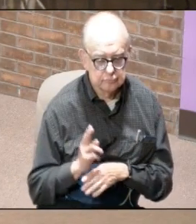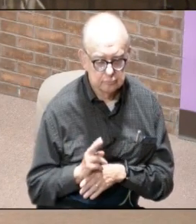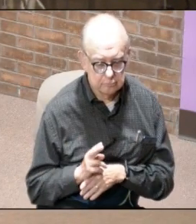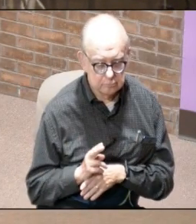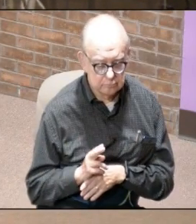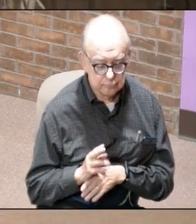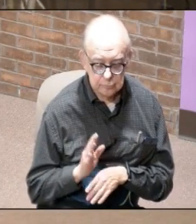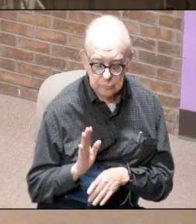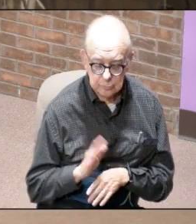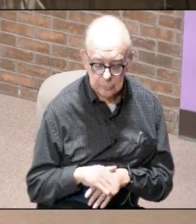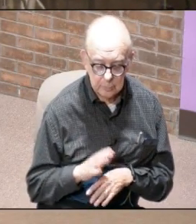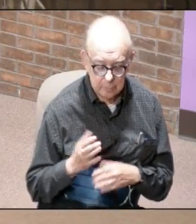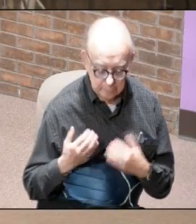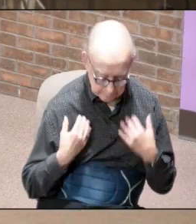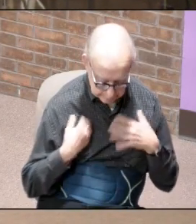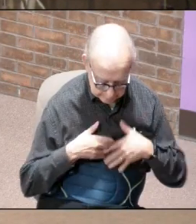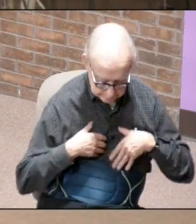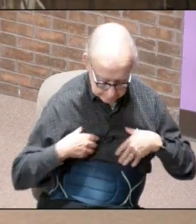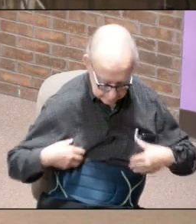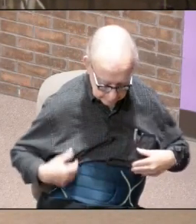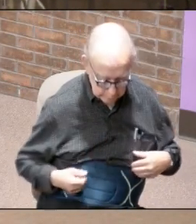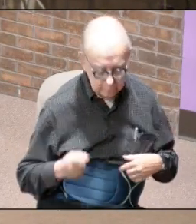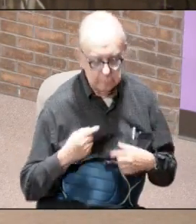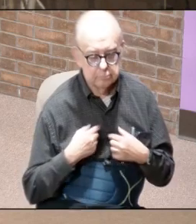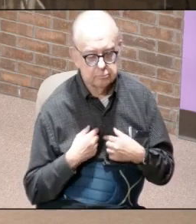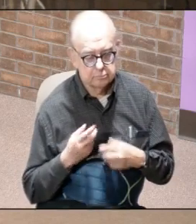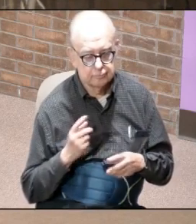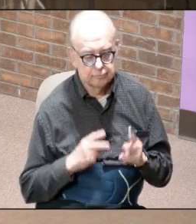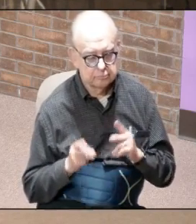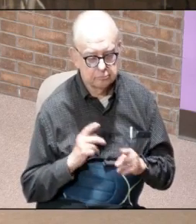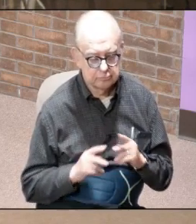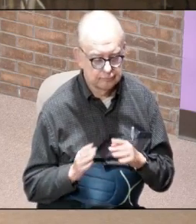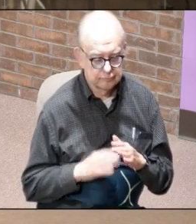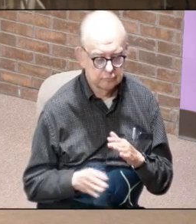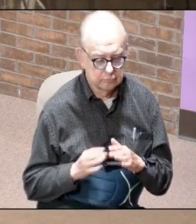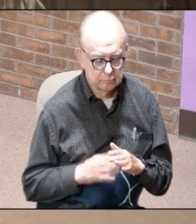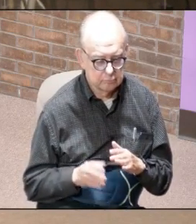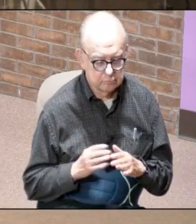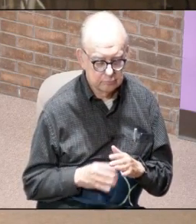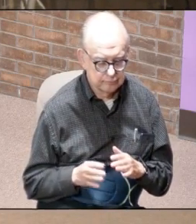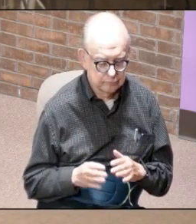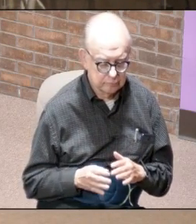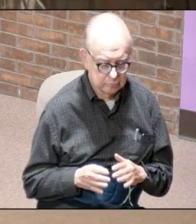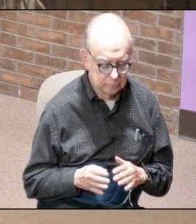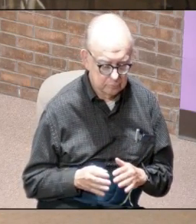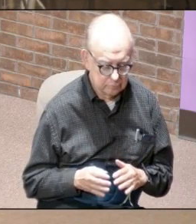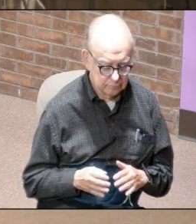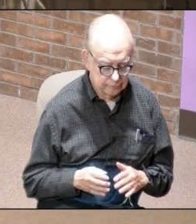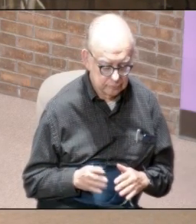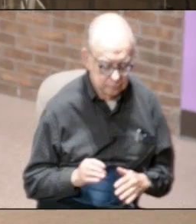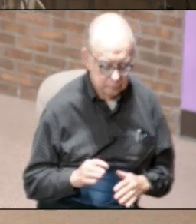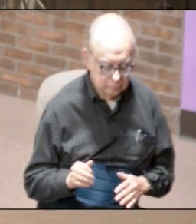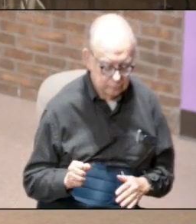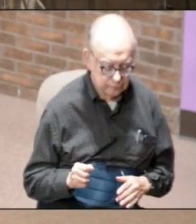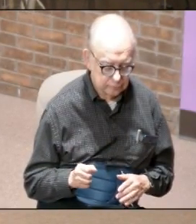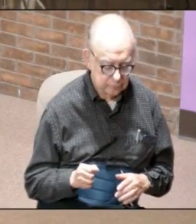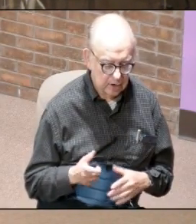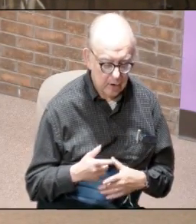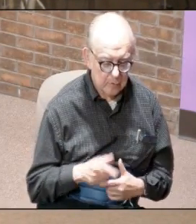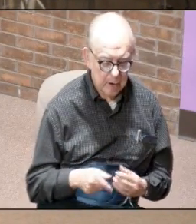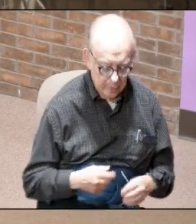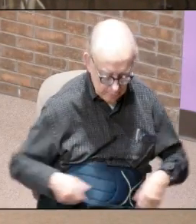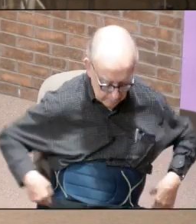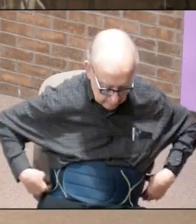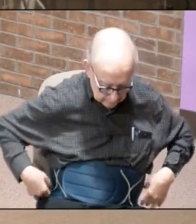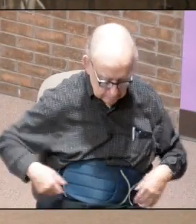on his chest most of the time people would basically wear like a leather belt around their waist